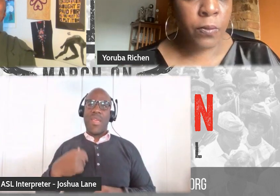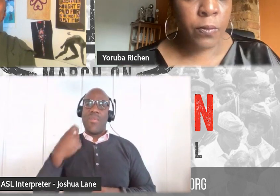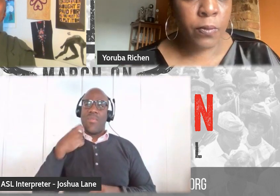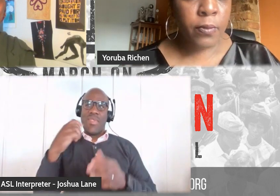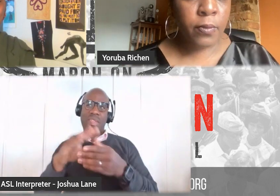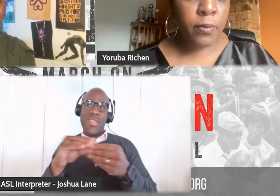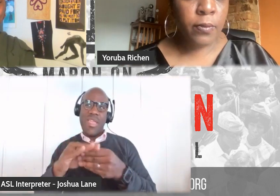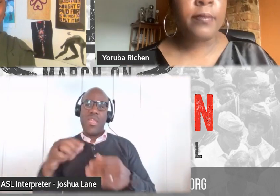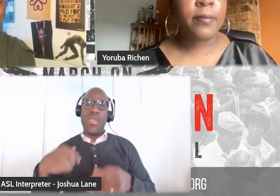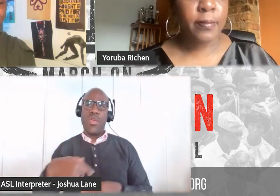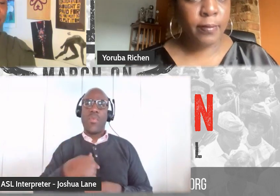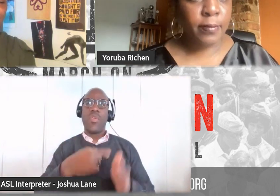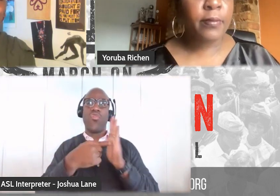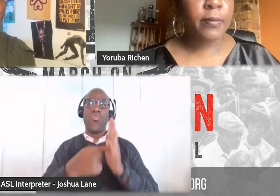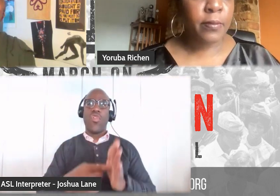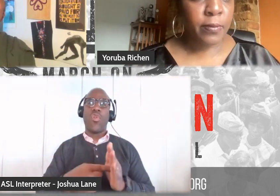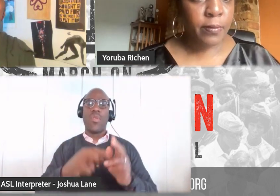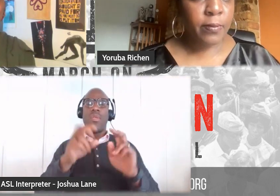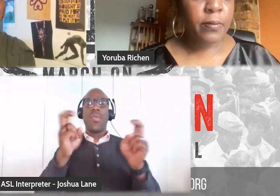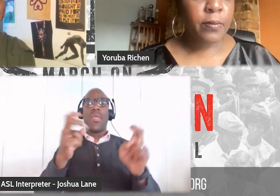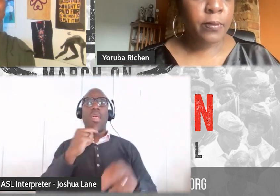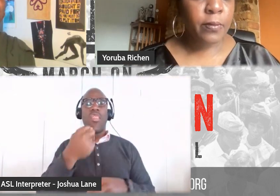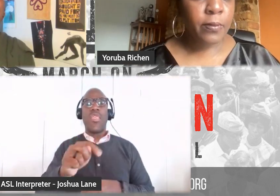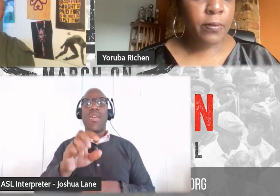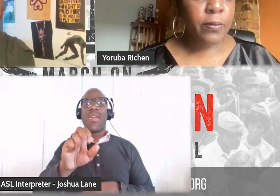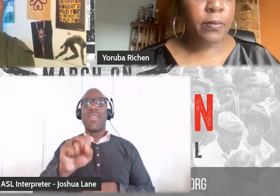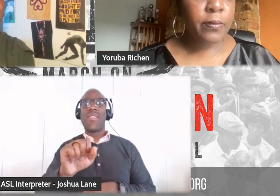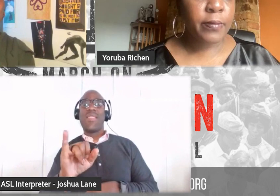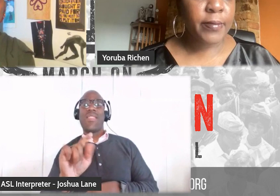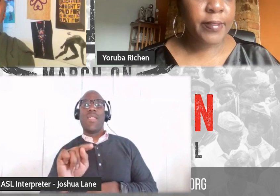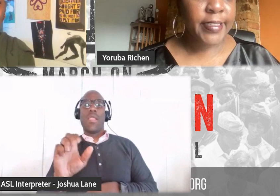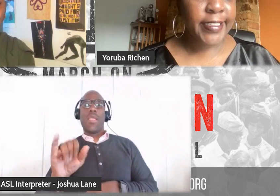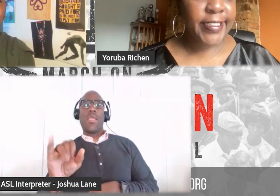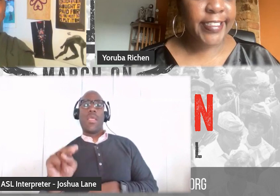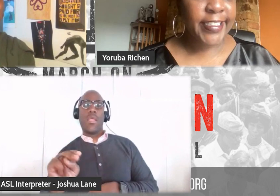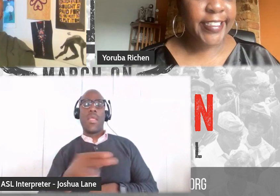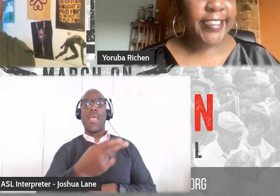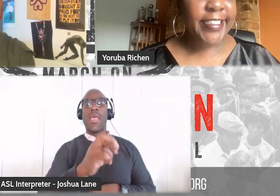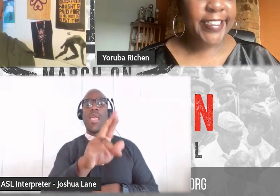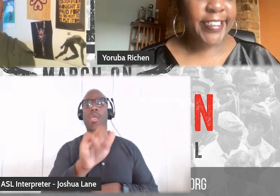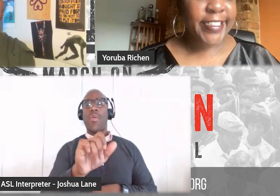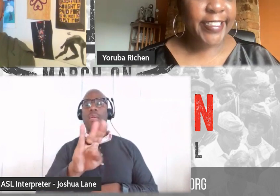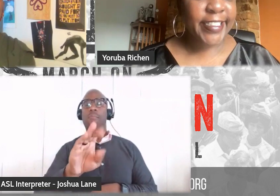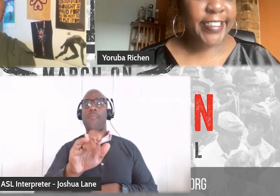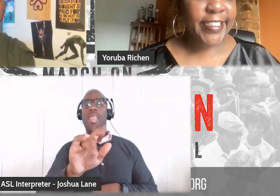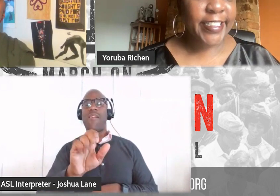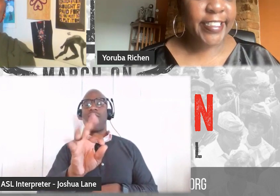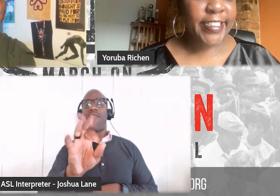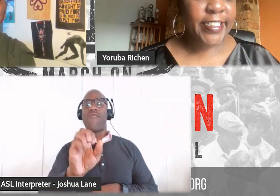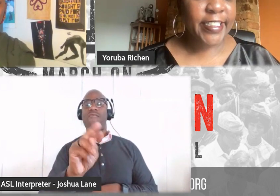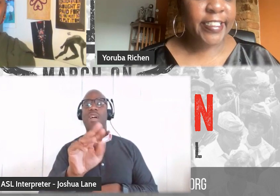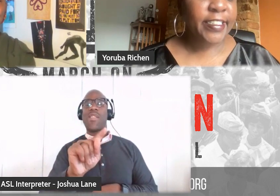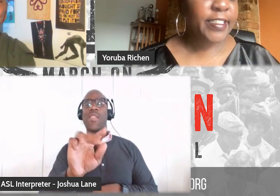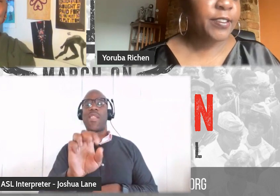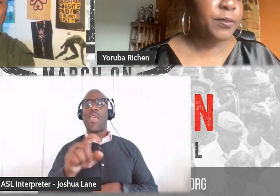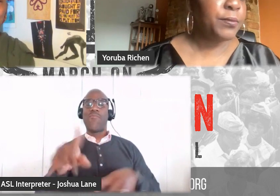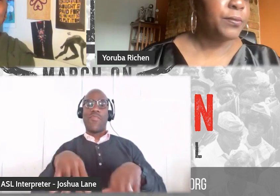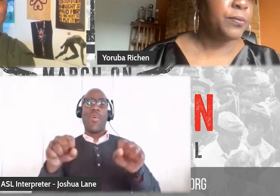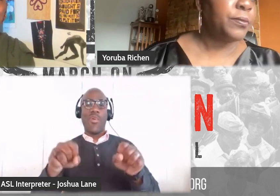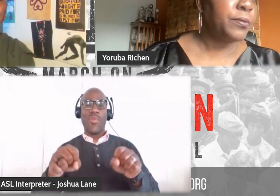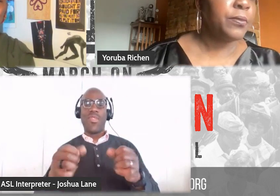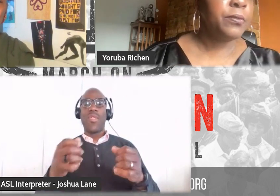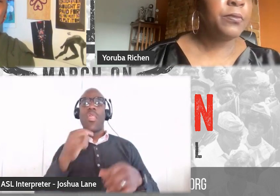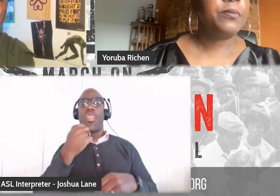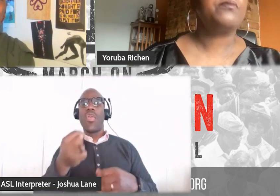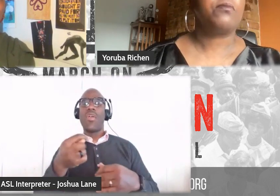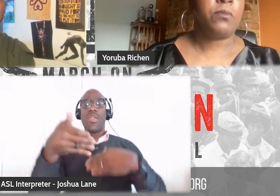the sit-in Harry Belafondi hosts the tonight show, which I absolutely loved because it was such a powerful point